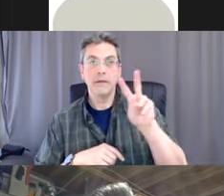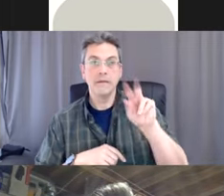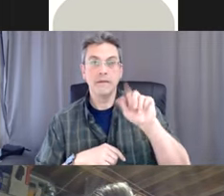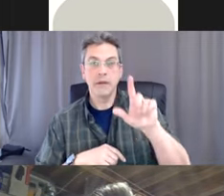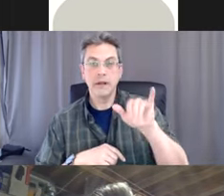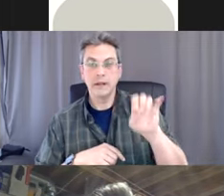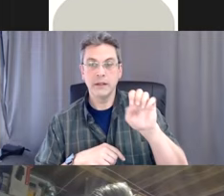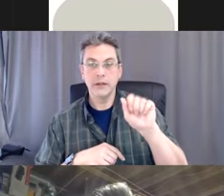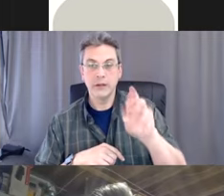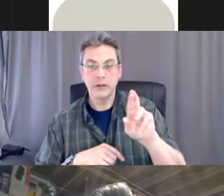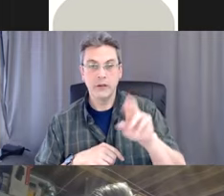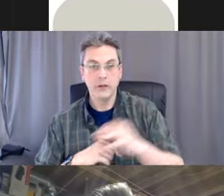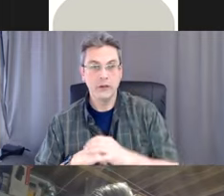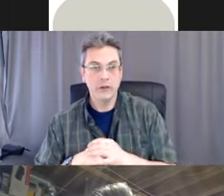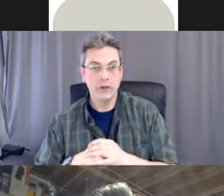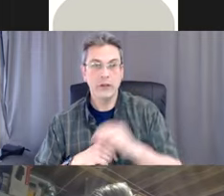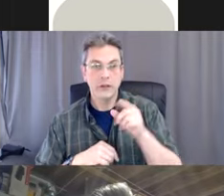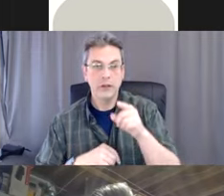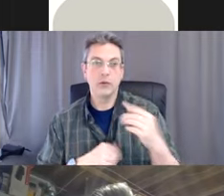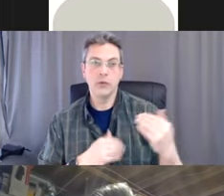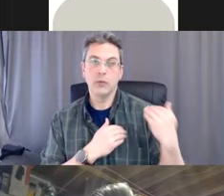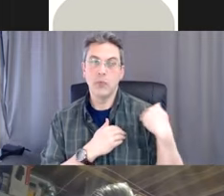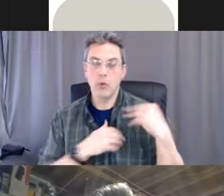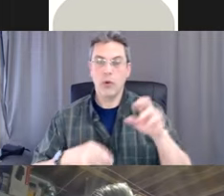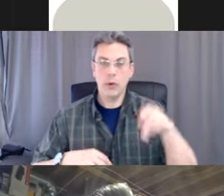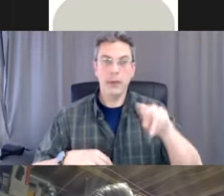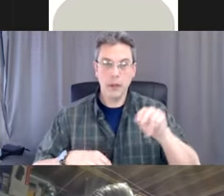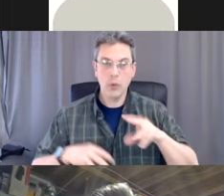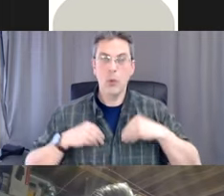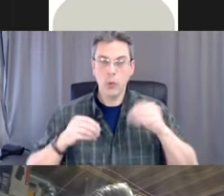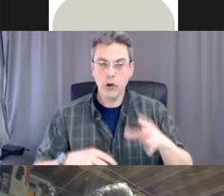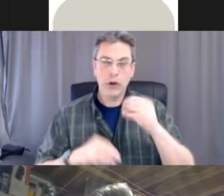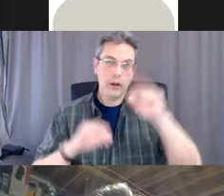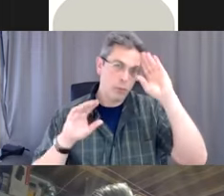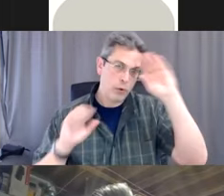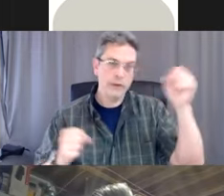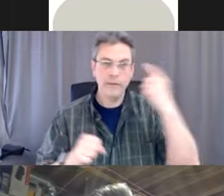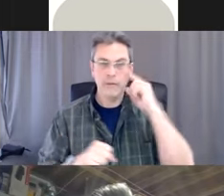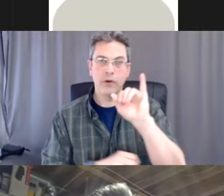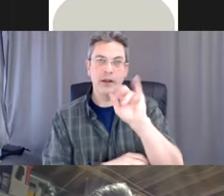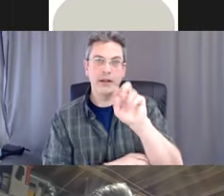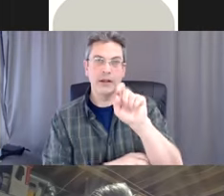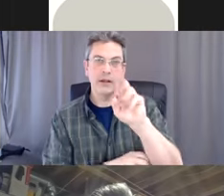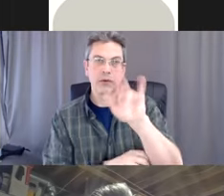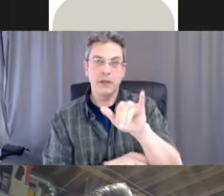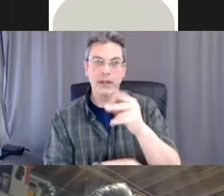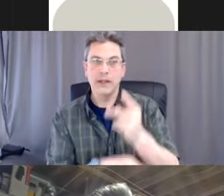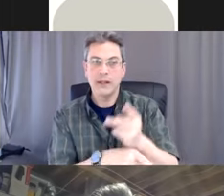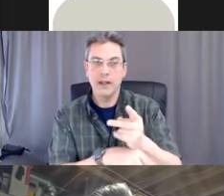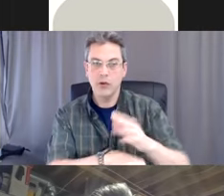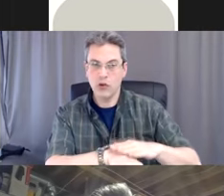president of Integrity Care Consultants and is an RPN who started his health career in